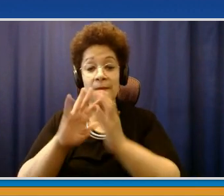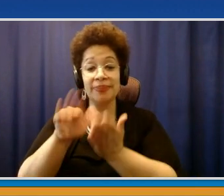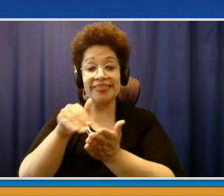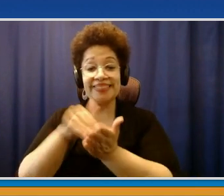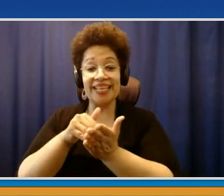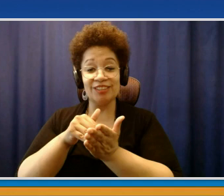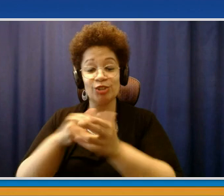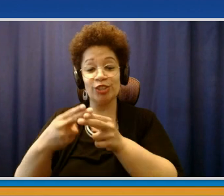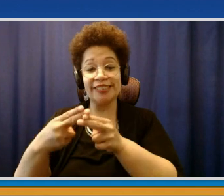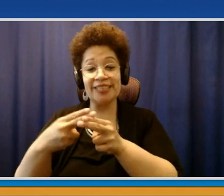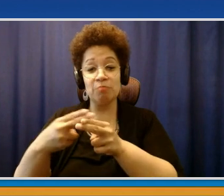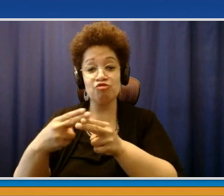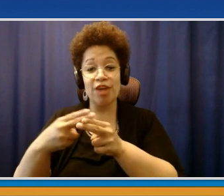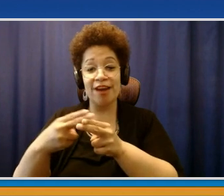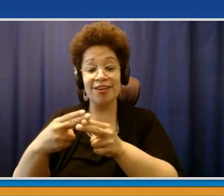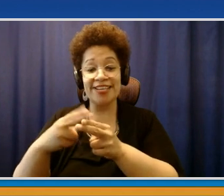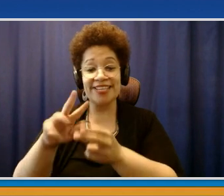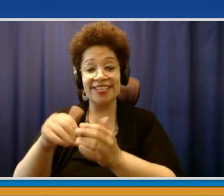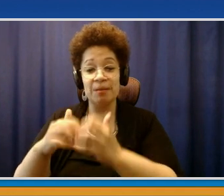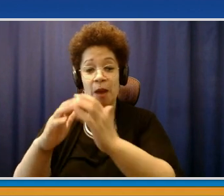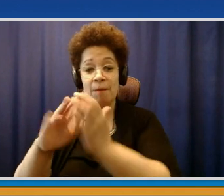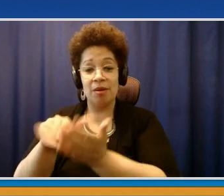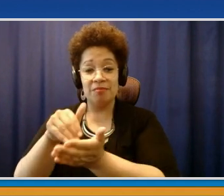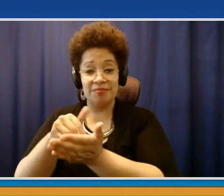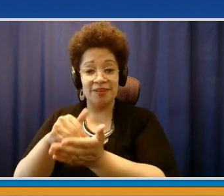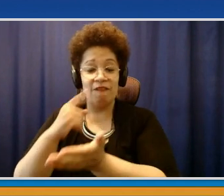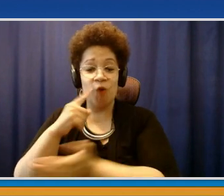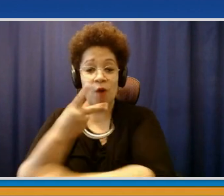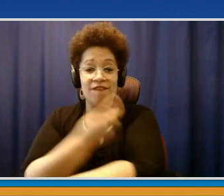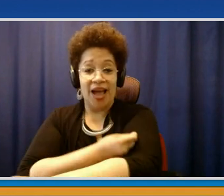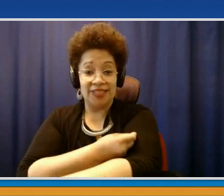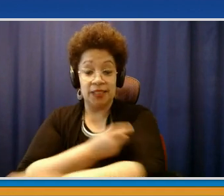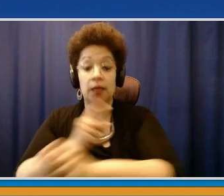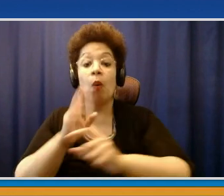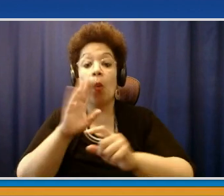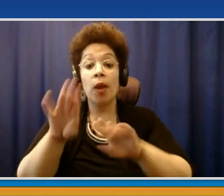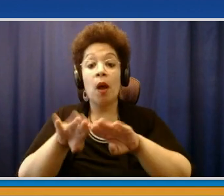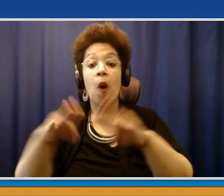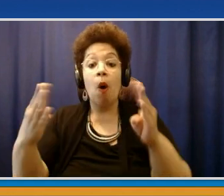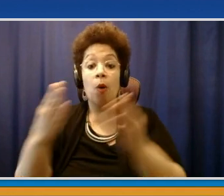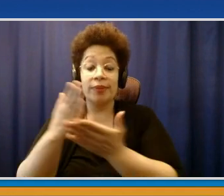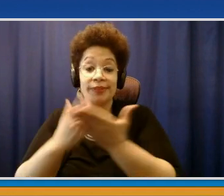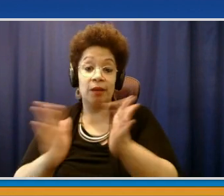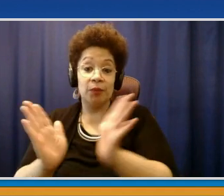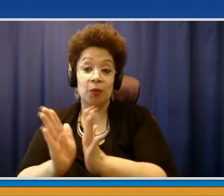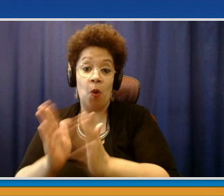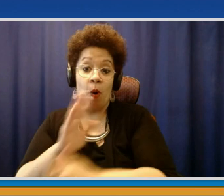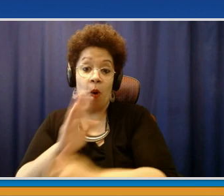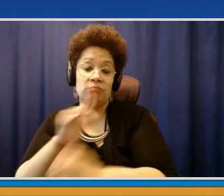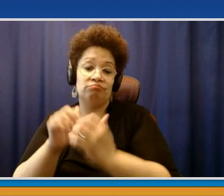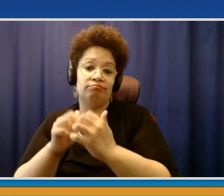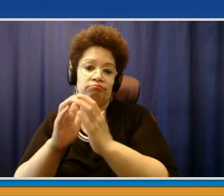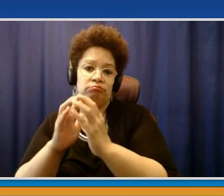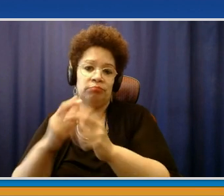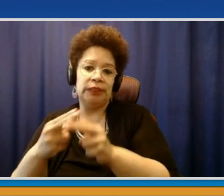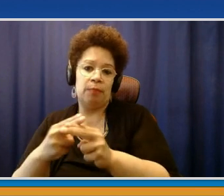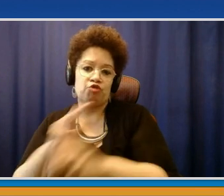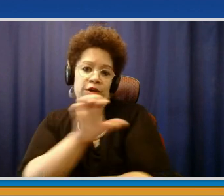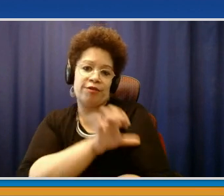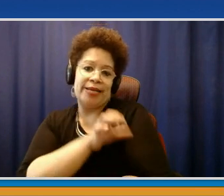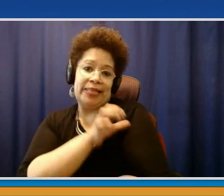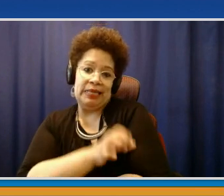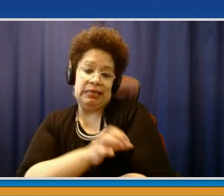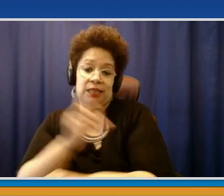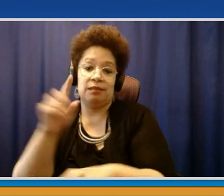a little less serious. But some of these clinics that are going to be set up will be will be done so to try to reach into different geographies